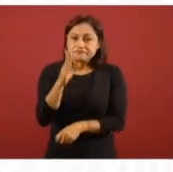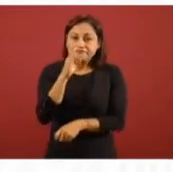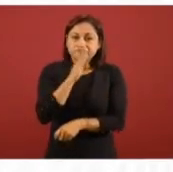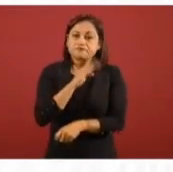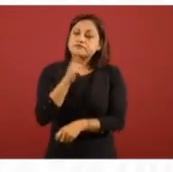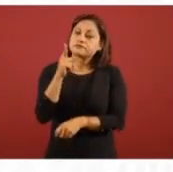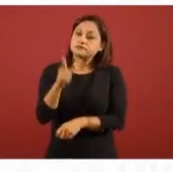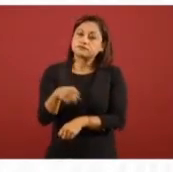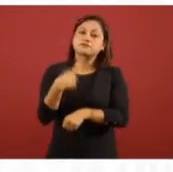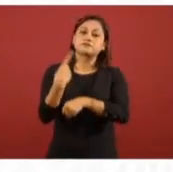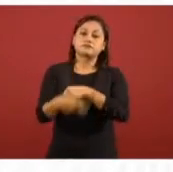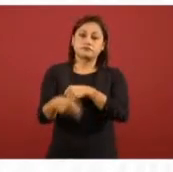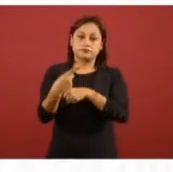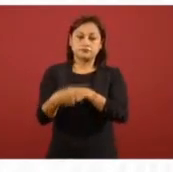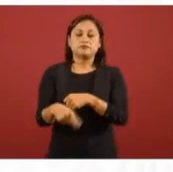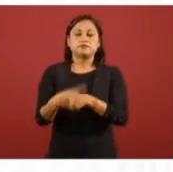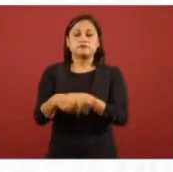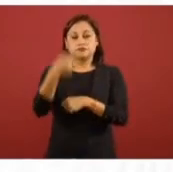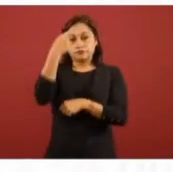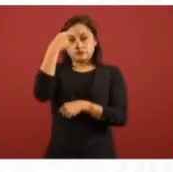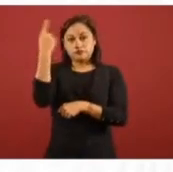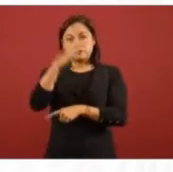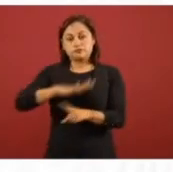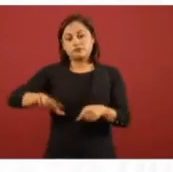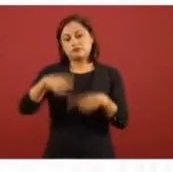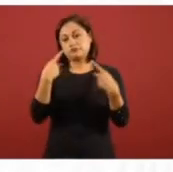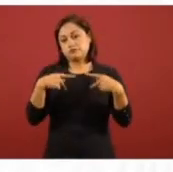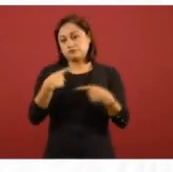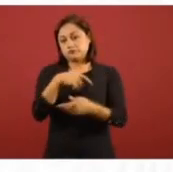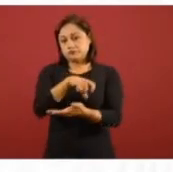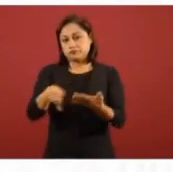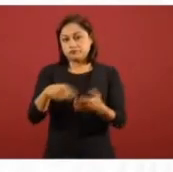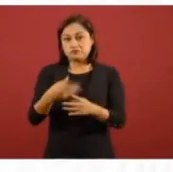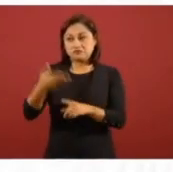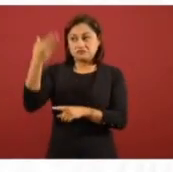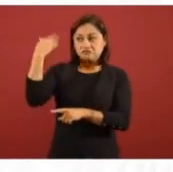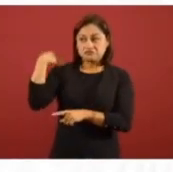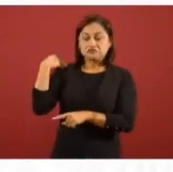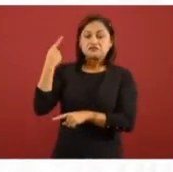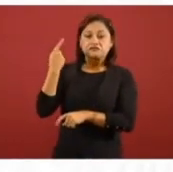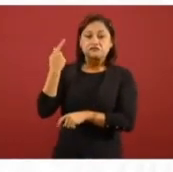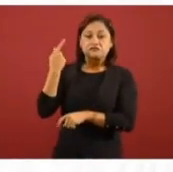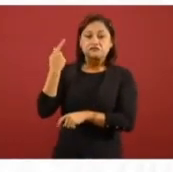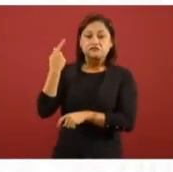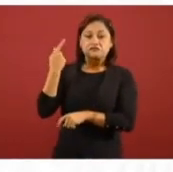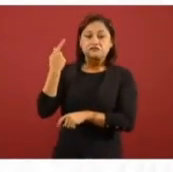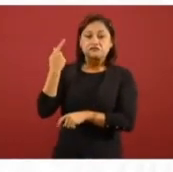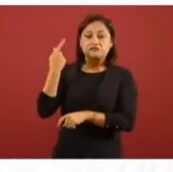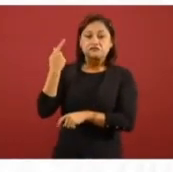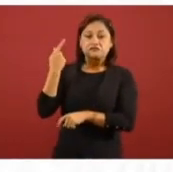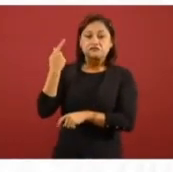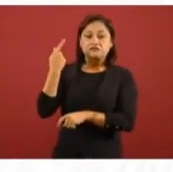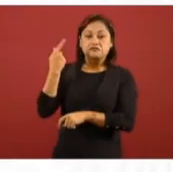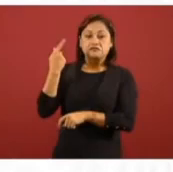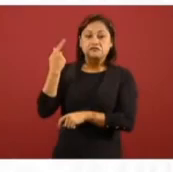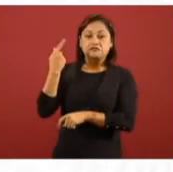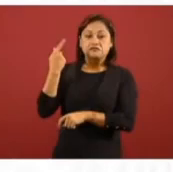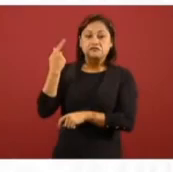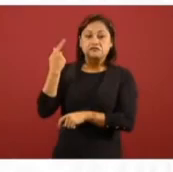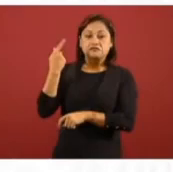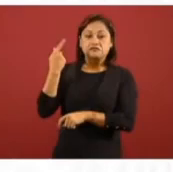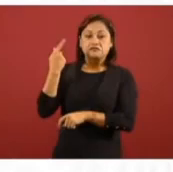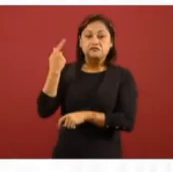consumidores. Esto es más alto del 1 o 2% que habíamos tenido las últimas semanas. So by the way, you guys,